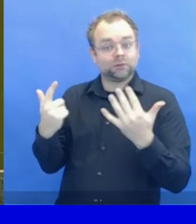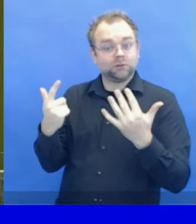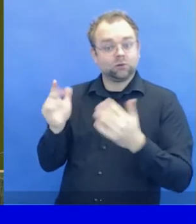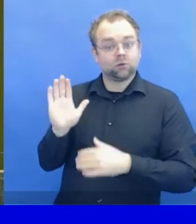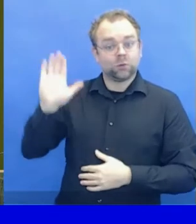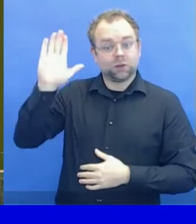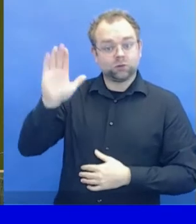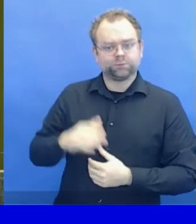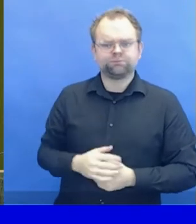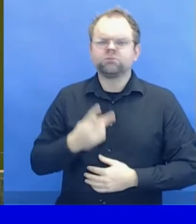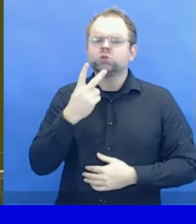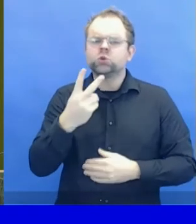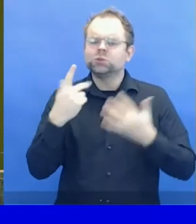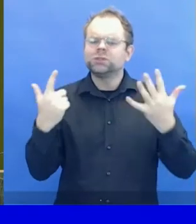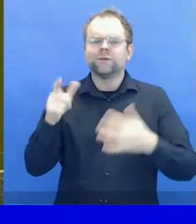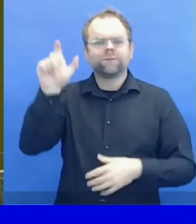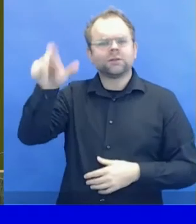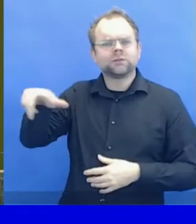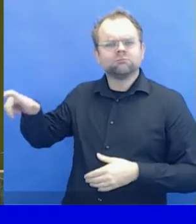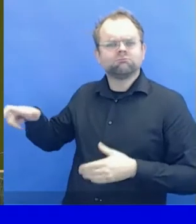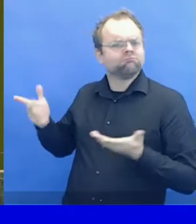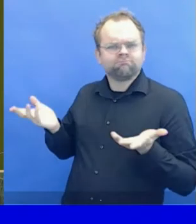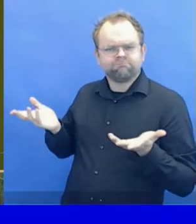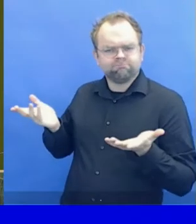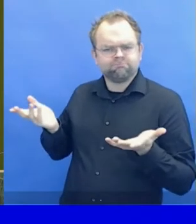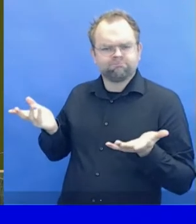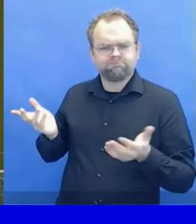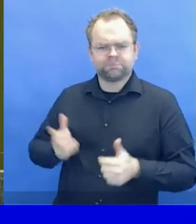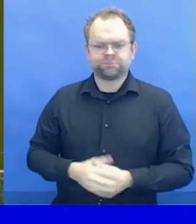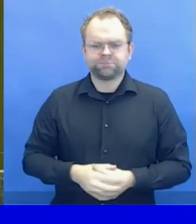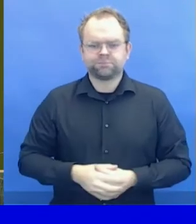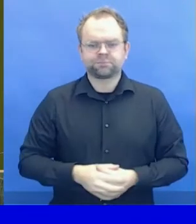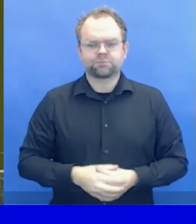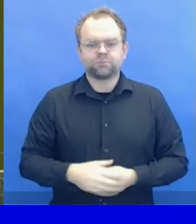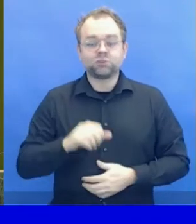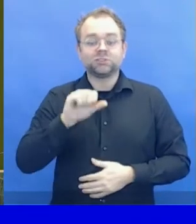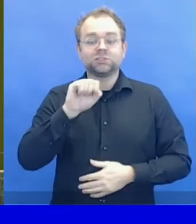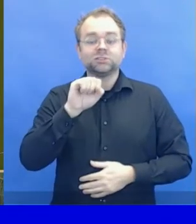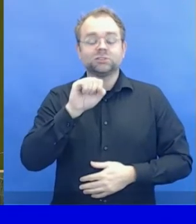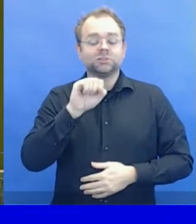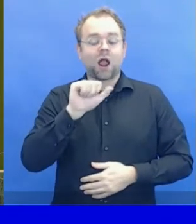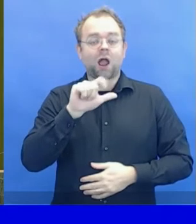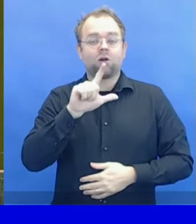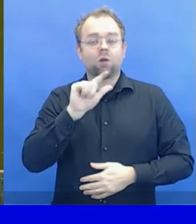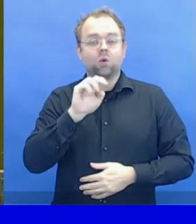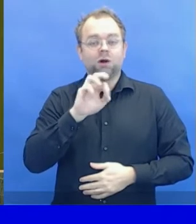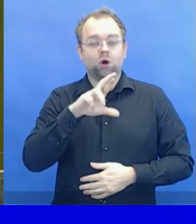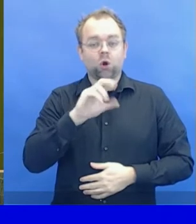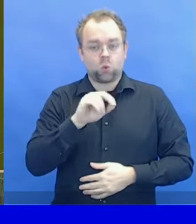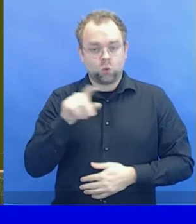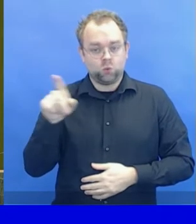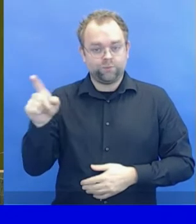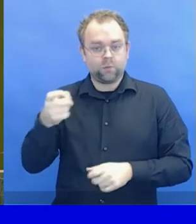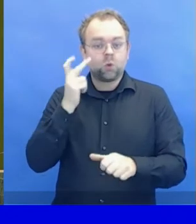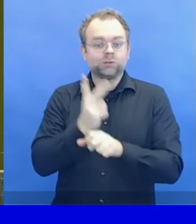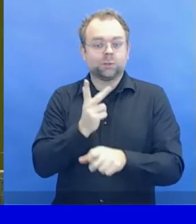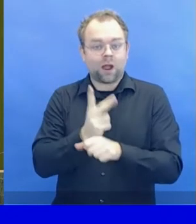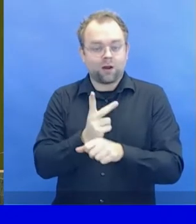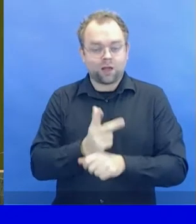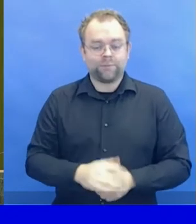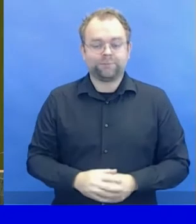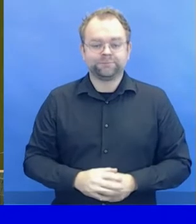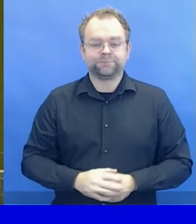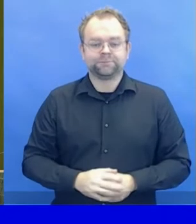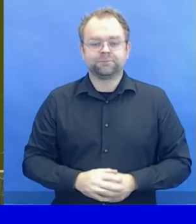Mr. Mohanad Alzee of Saudi Arabia, Mr. Yahya Al-Farsi